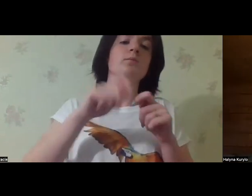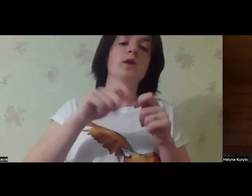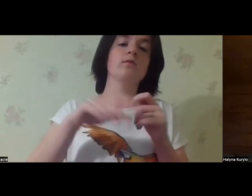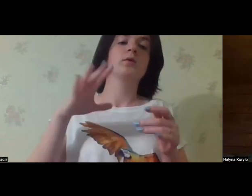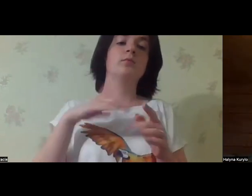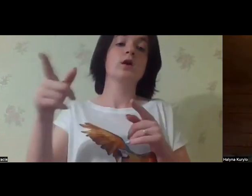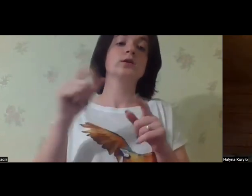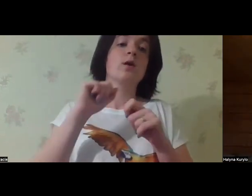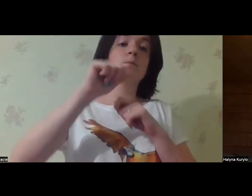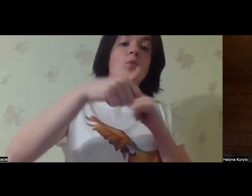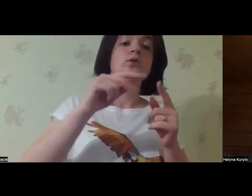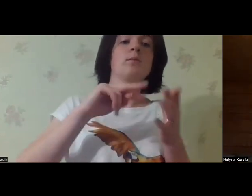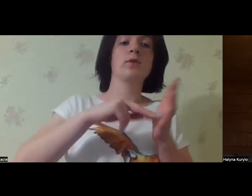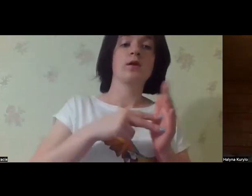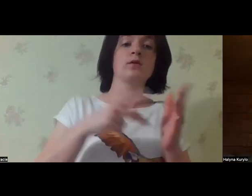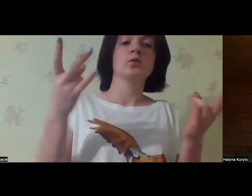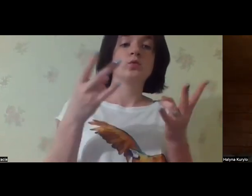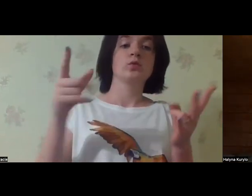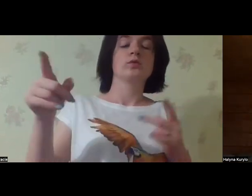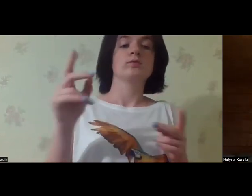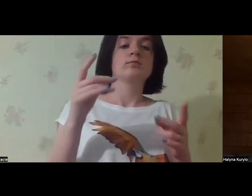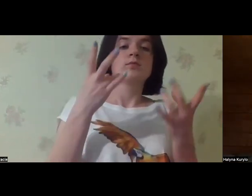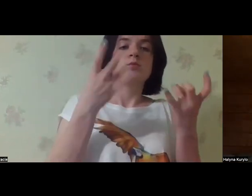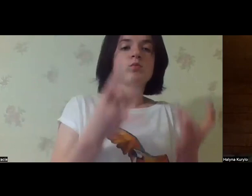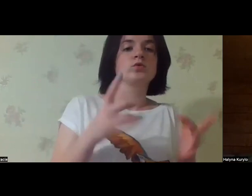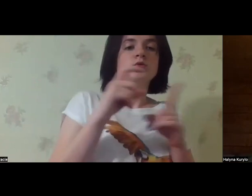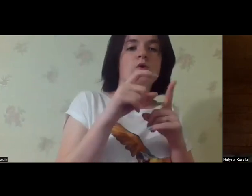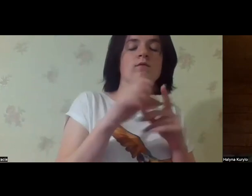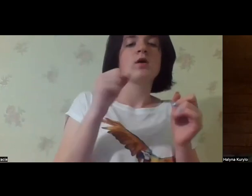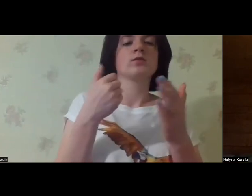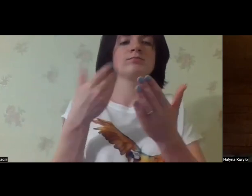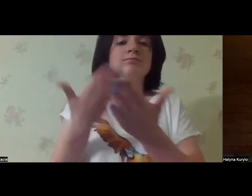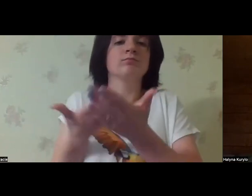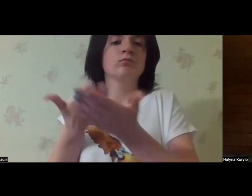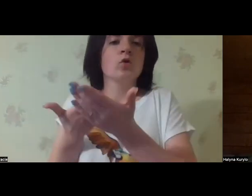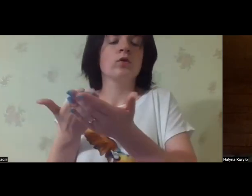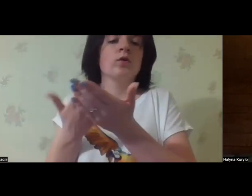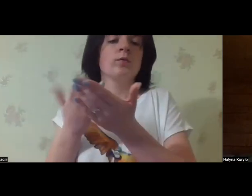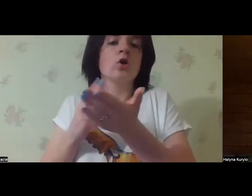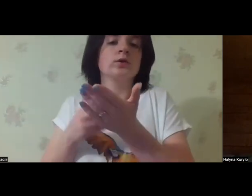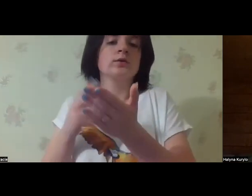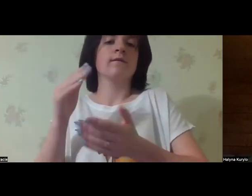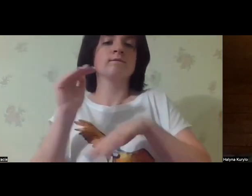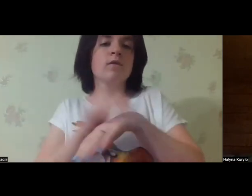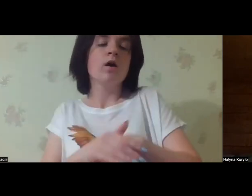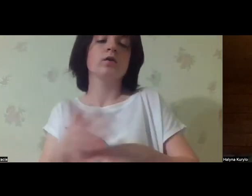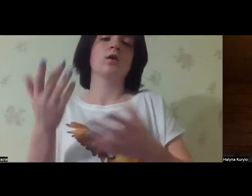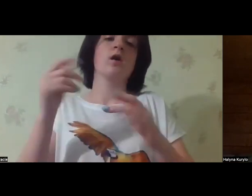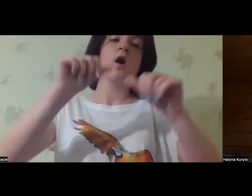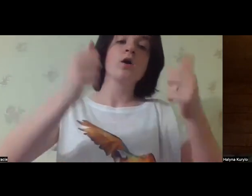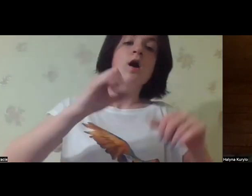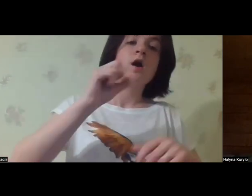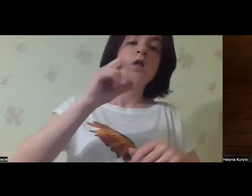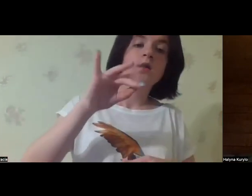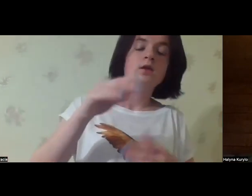the inspections are not allowed, and they cannot have the ad hoc inspections because they need the